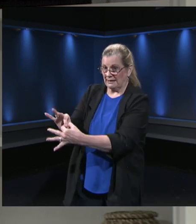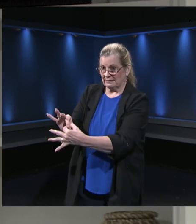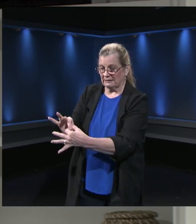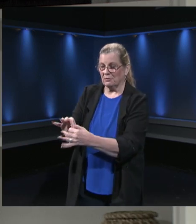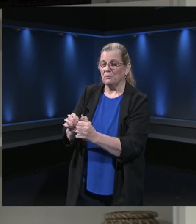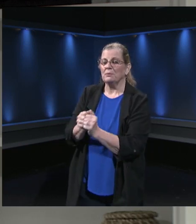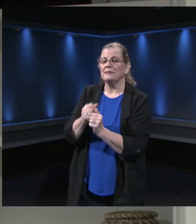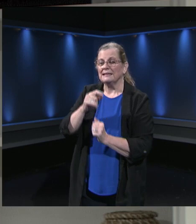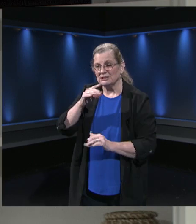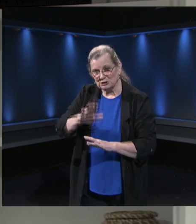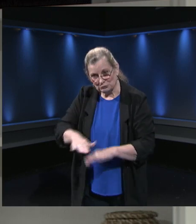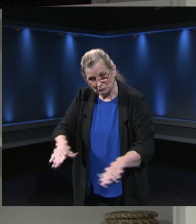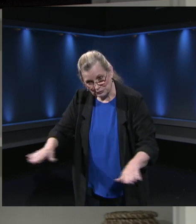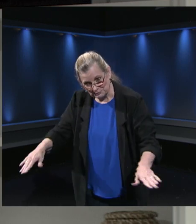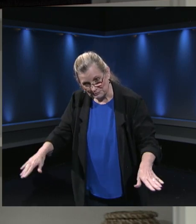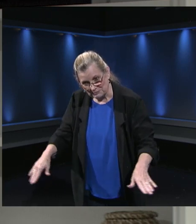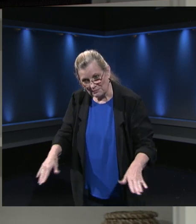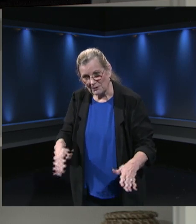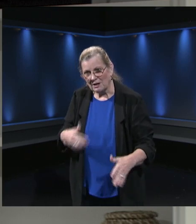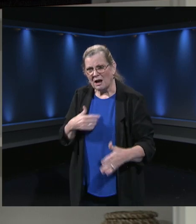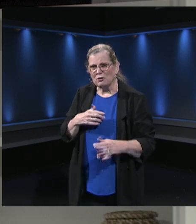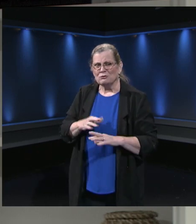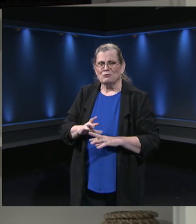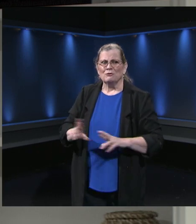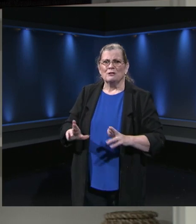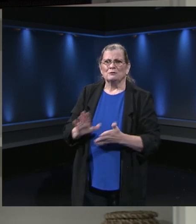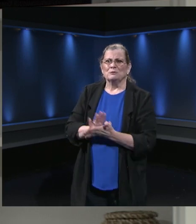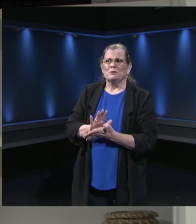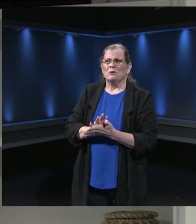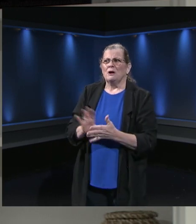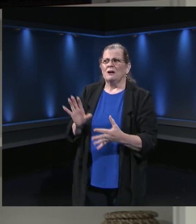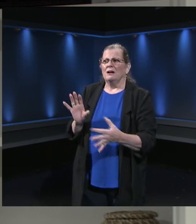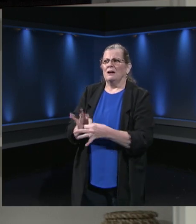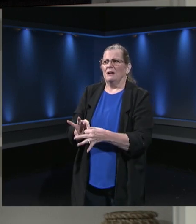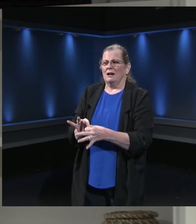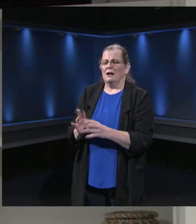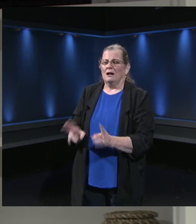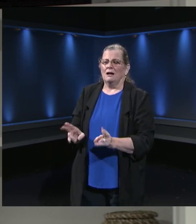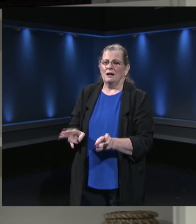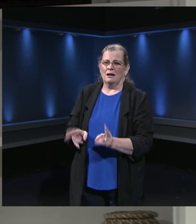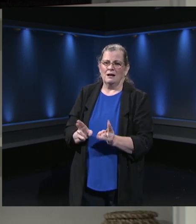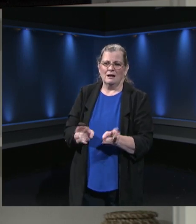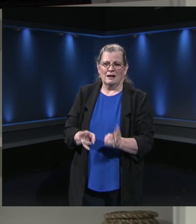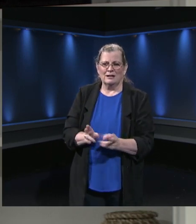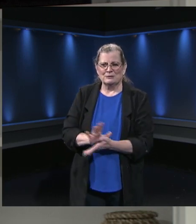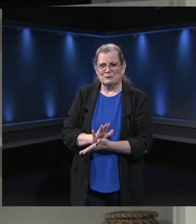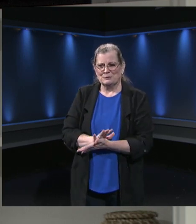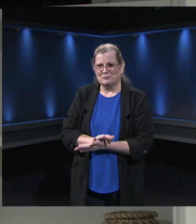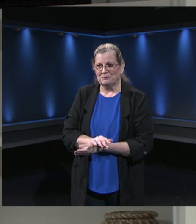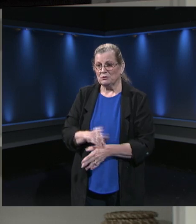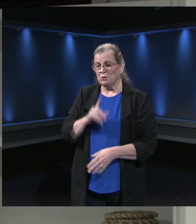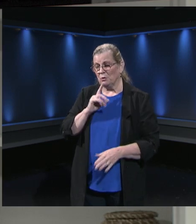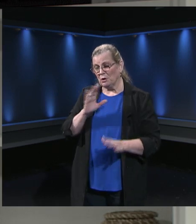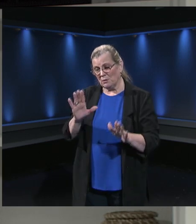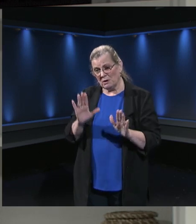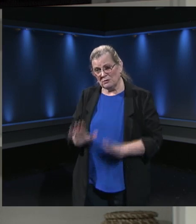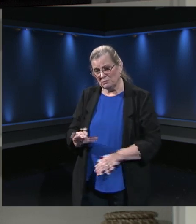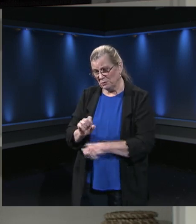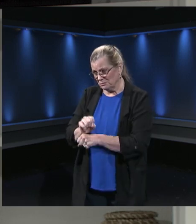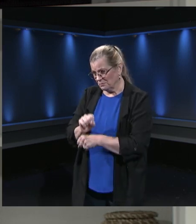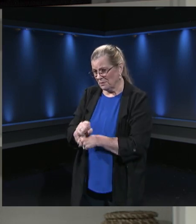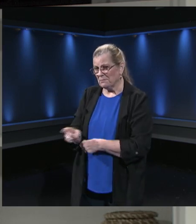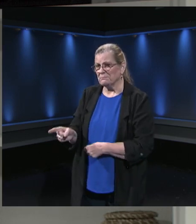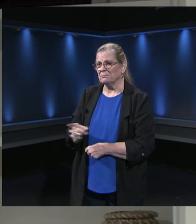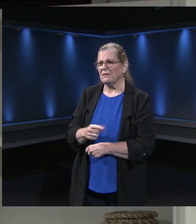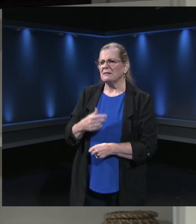want to be connected with our schools. So what an amazing job. Can you tell me a little bit more all the work you're doing to